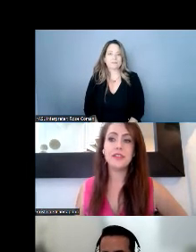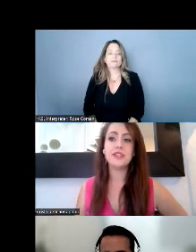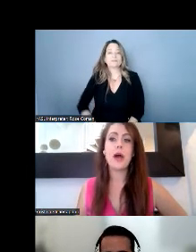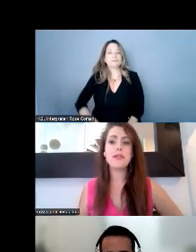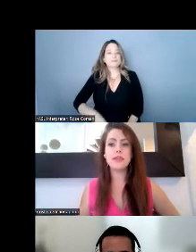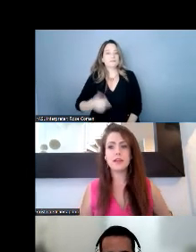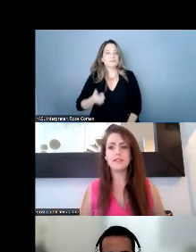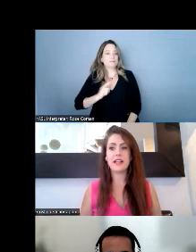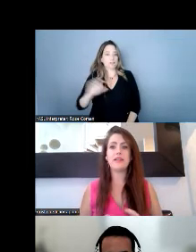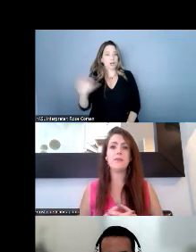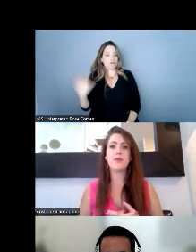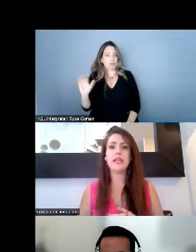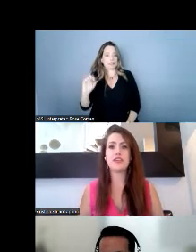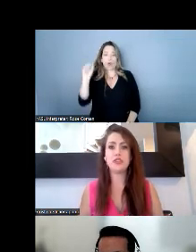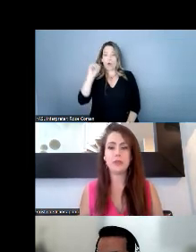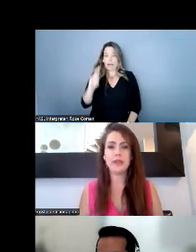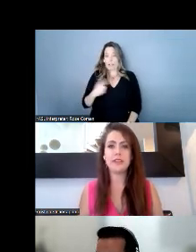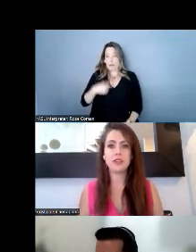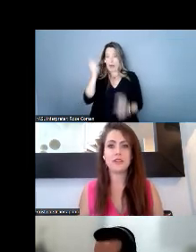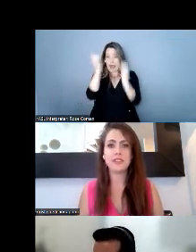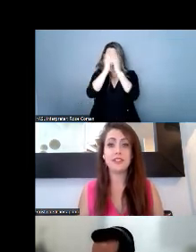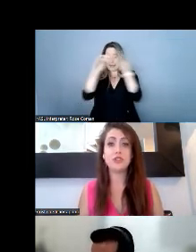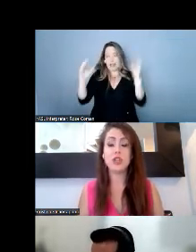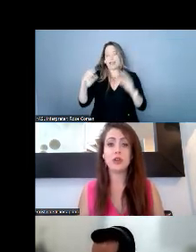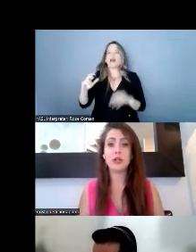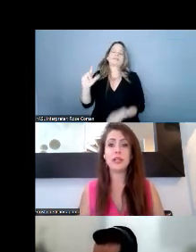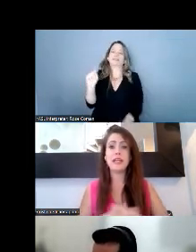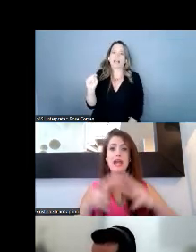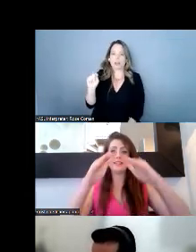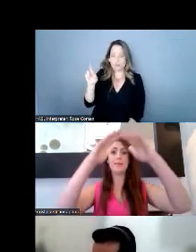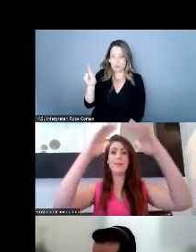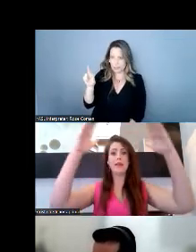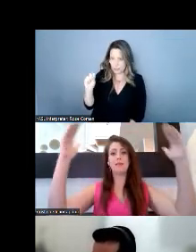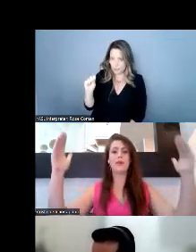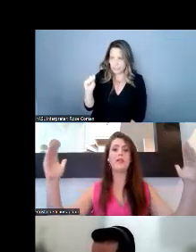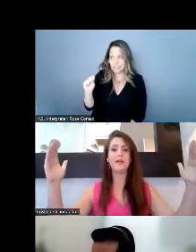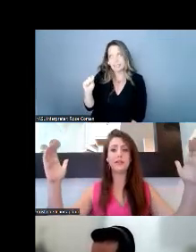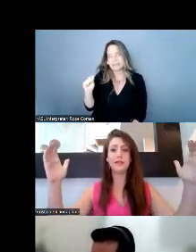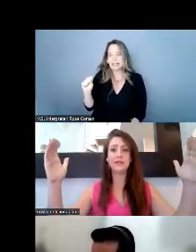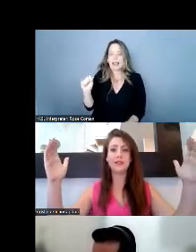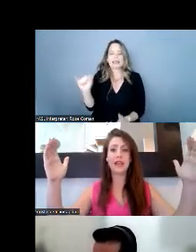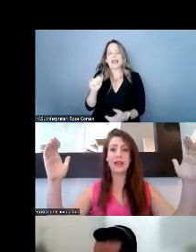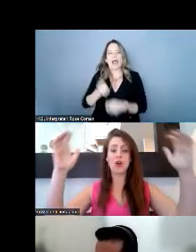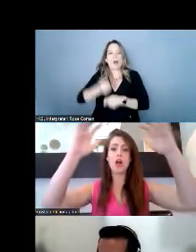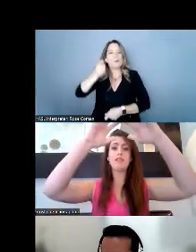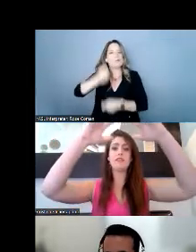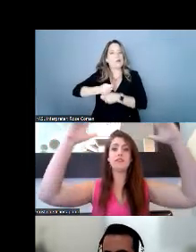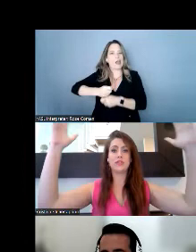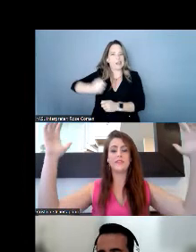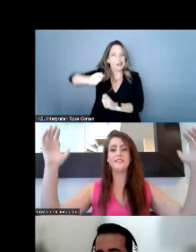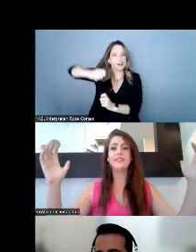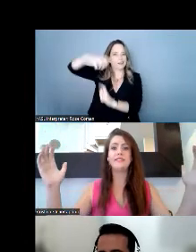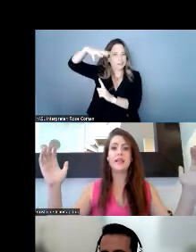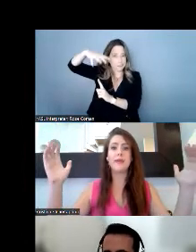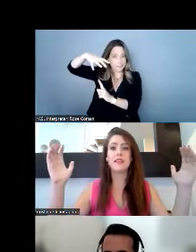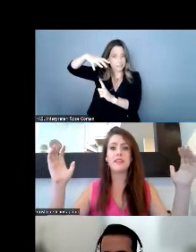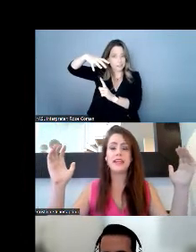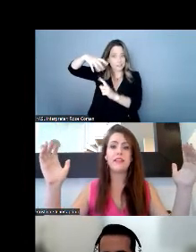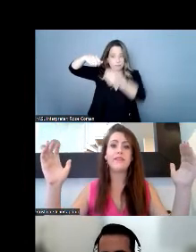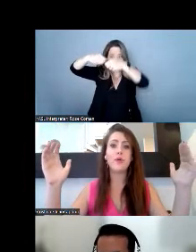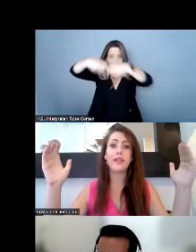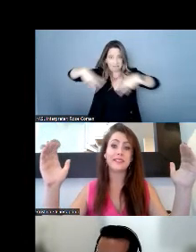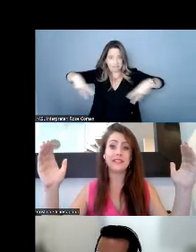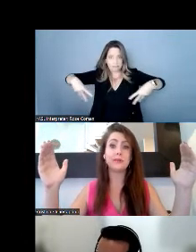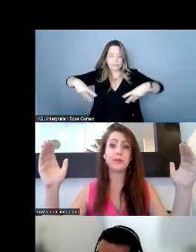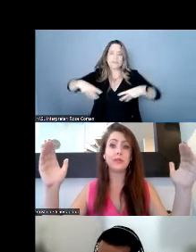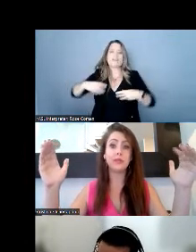so i think of telecommunications relay services generally as a big umbrella and all of these services that make